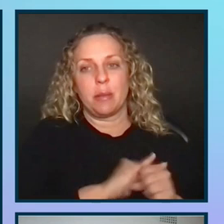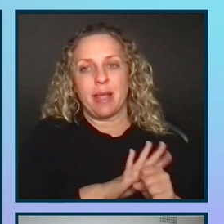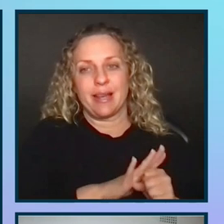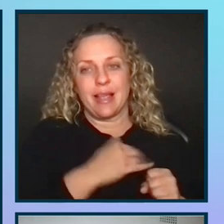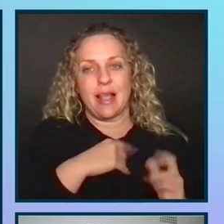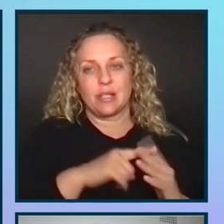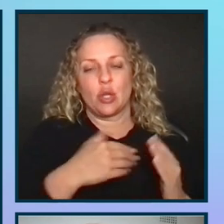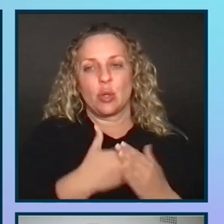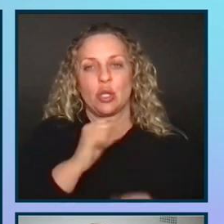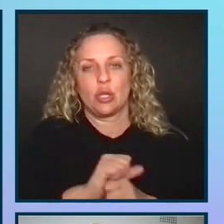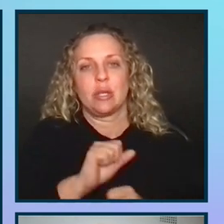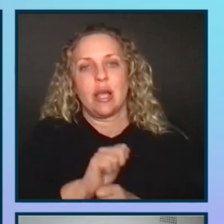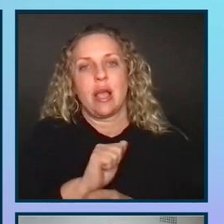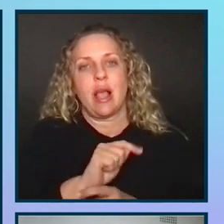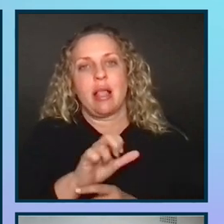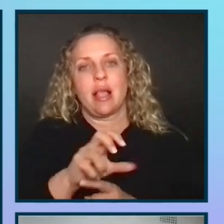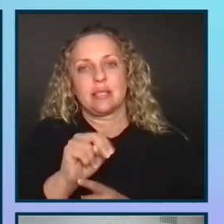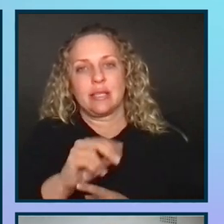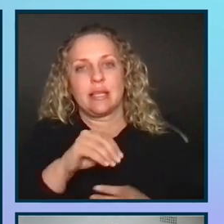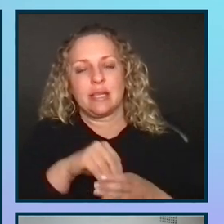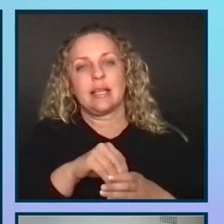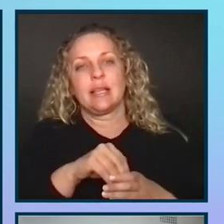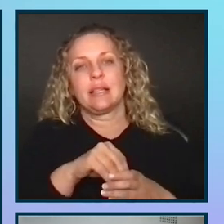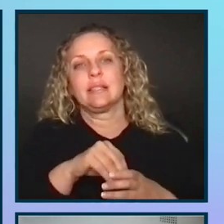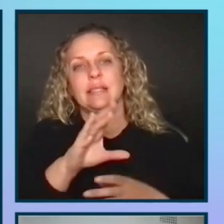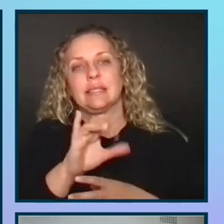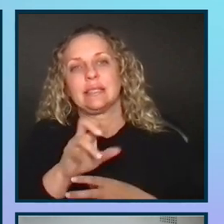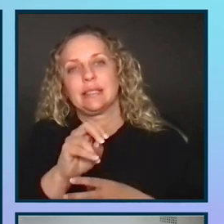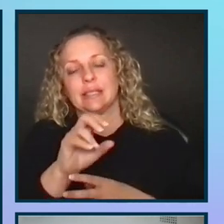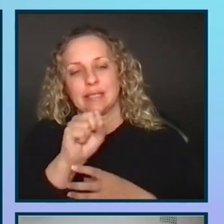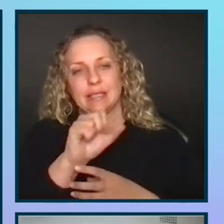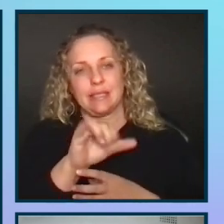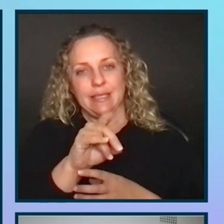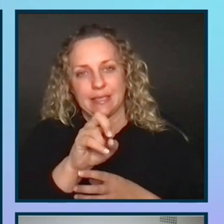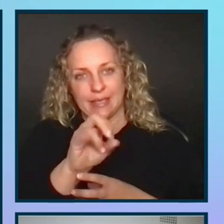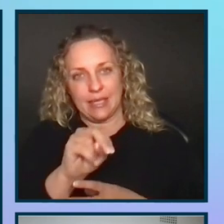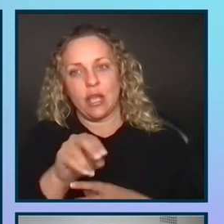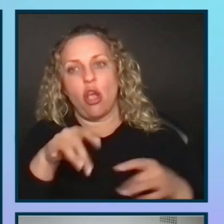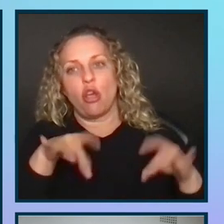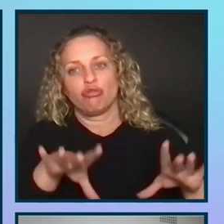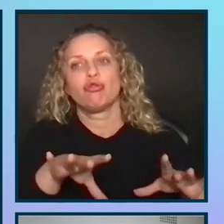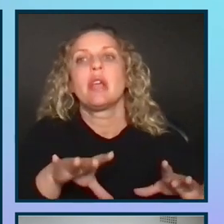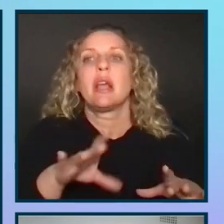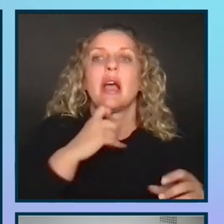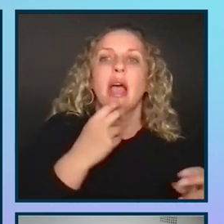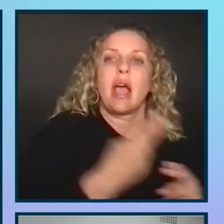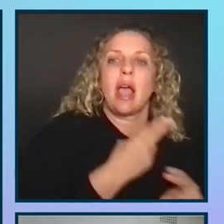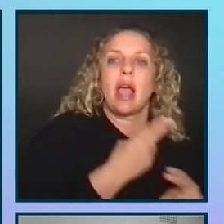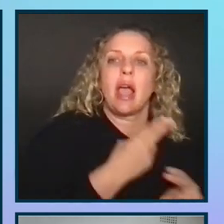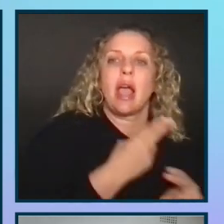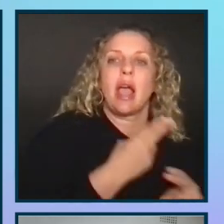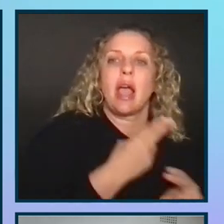I started a new job at Atlassian in Sydney, Australia. Atlassian create work management software tools such as Jira, Confluence and Trello.